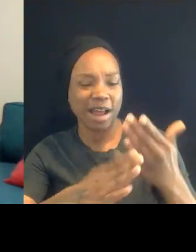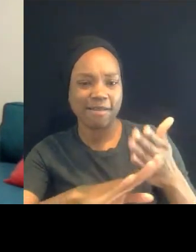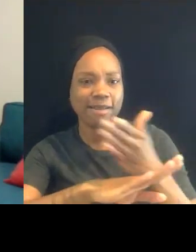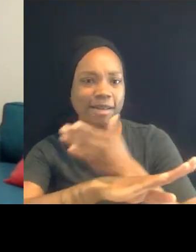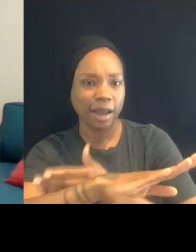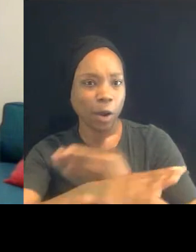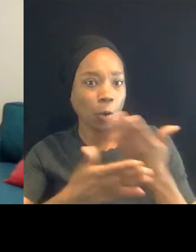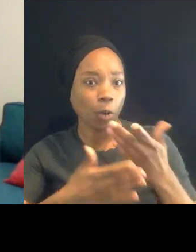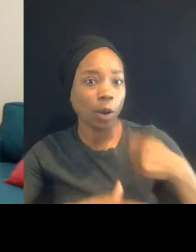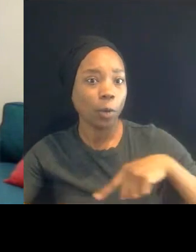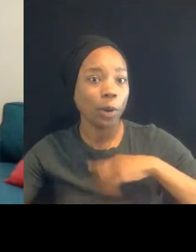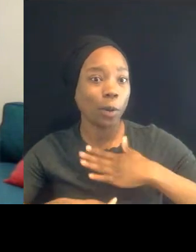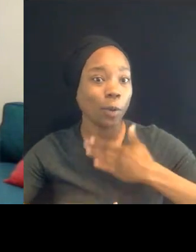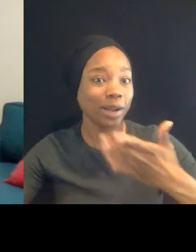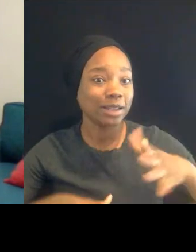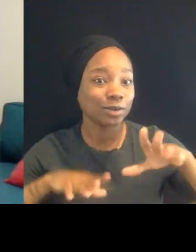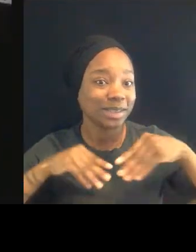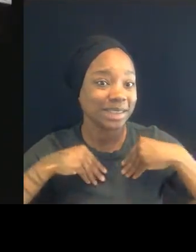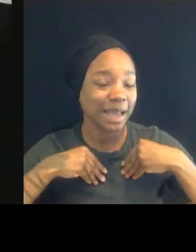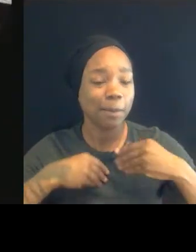we're no longer going to take as well.